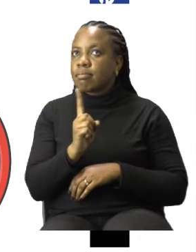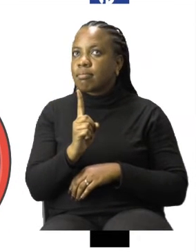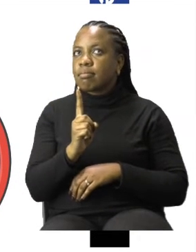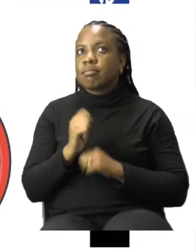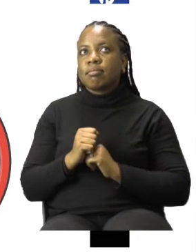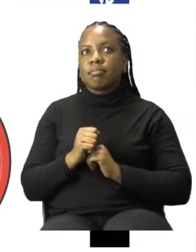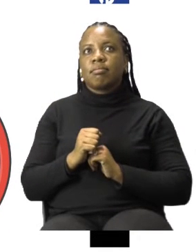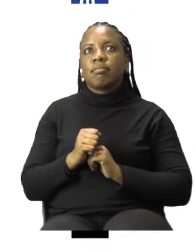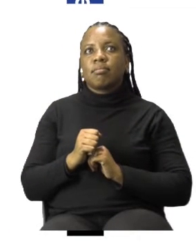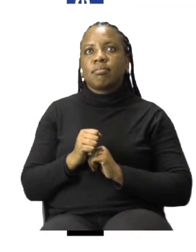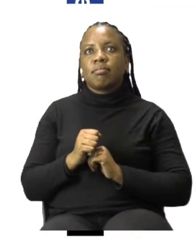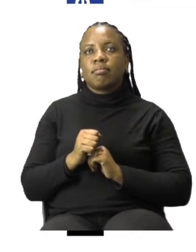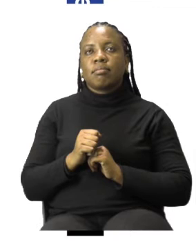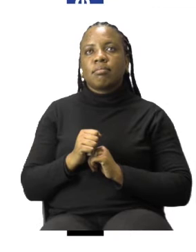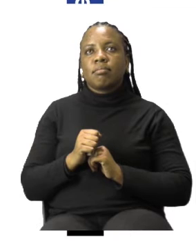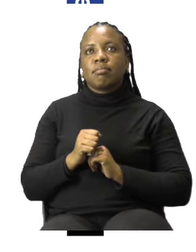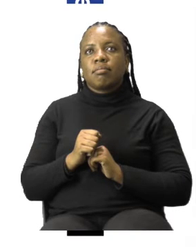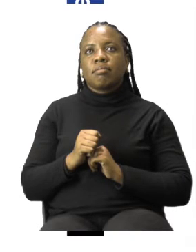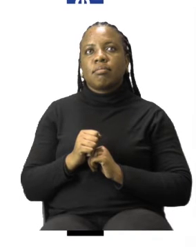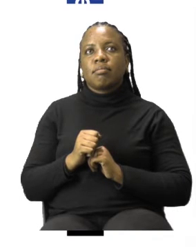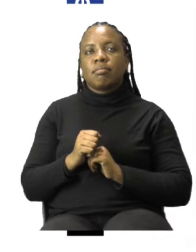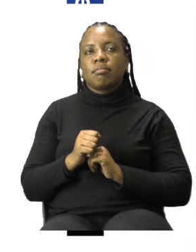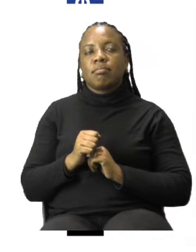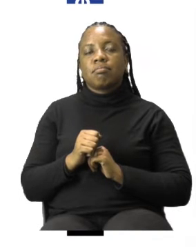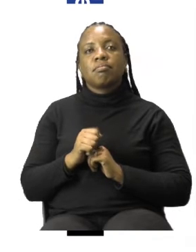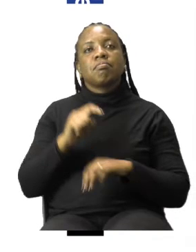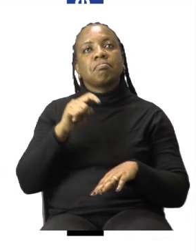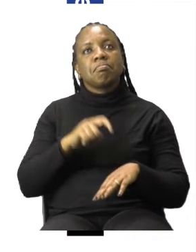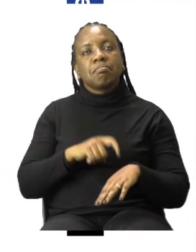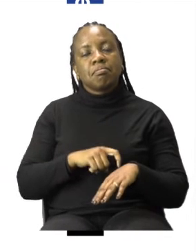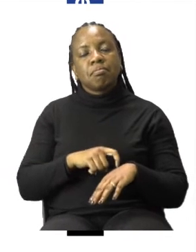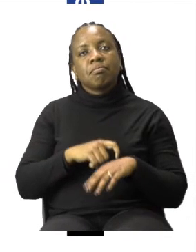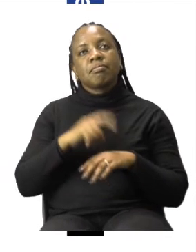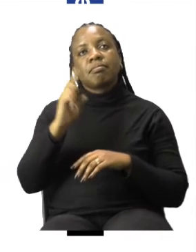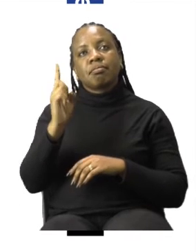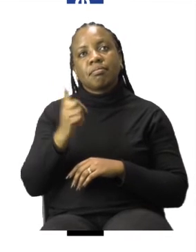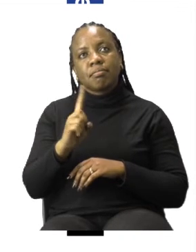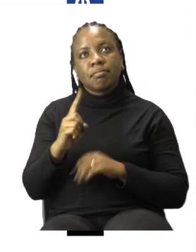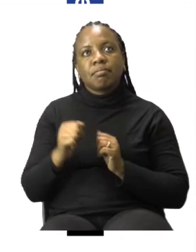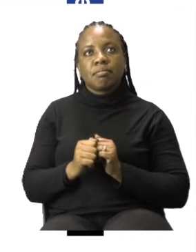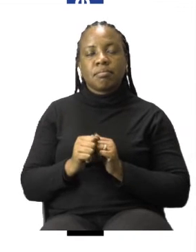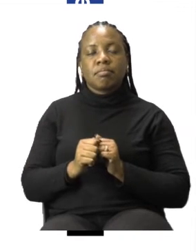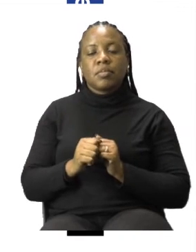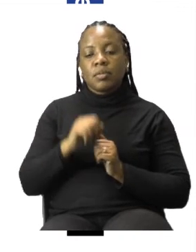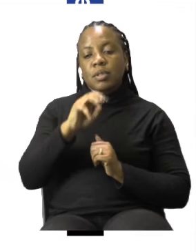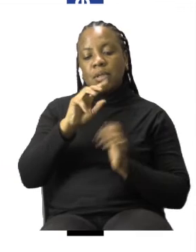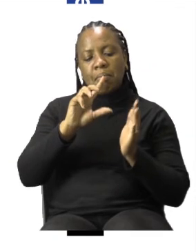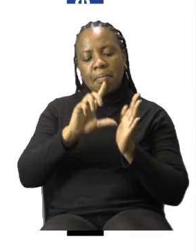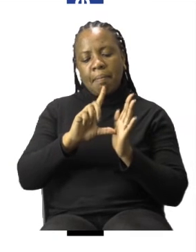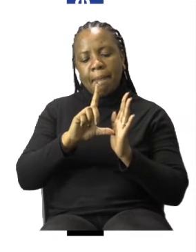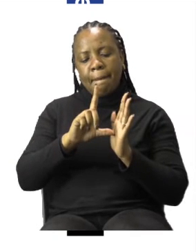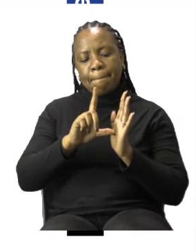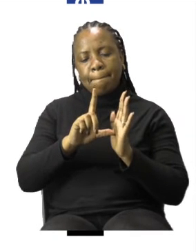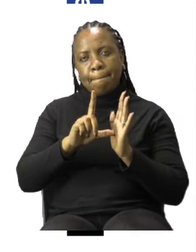they move the hands. Remember, the minute hand is the long one and the